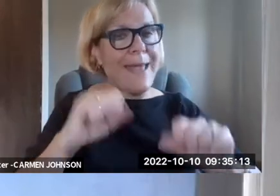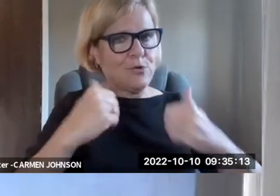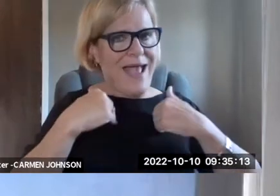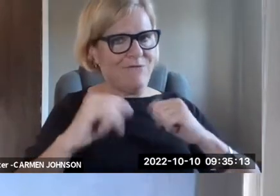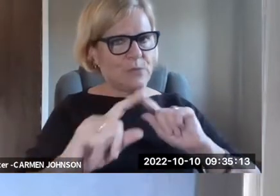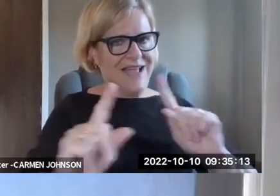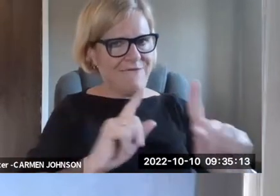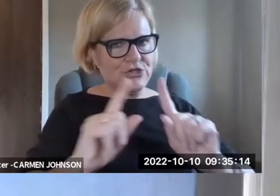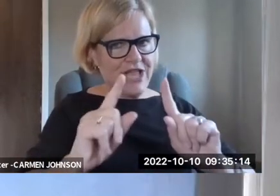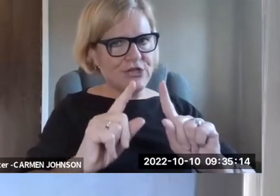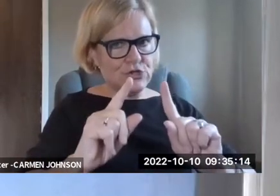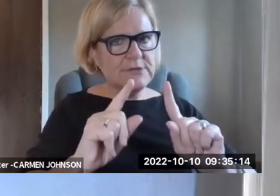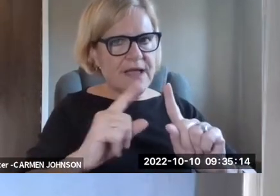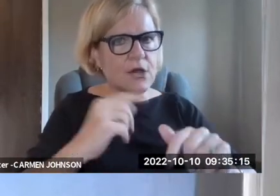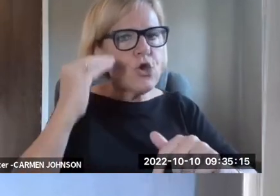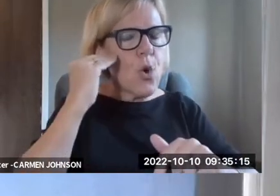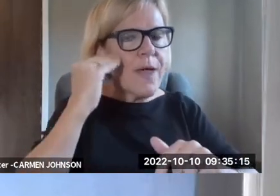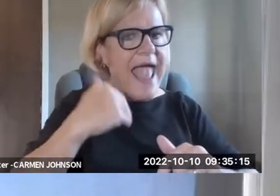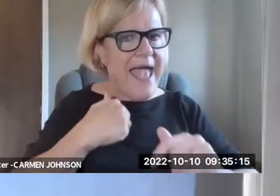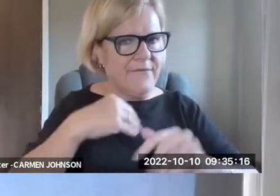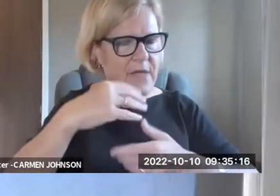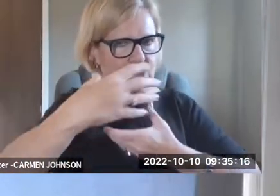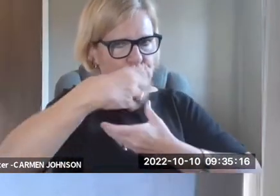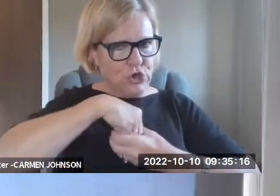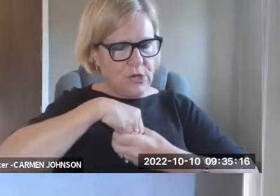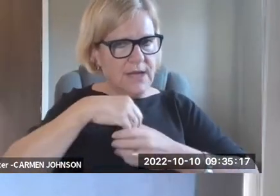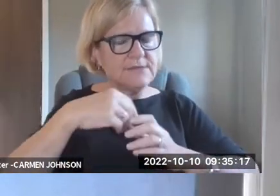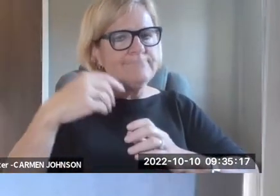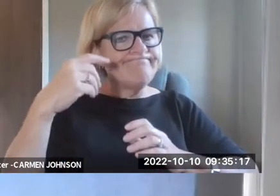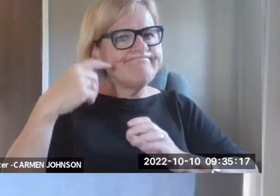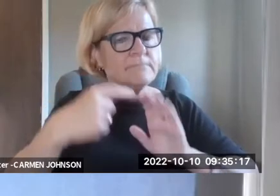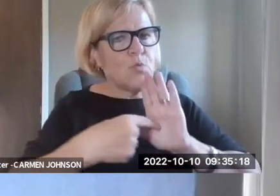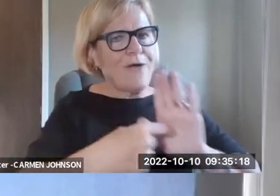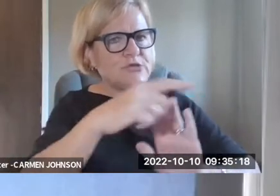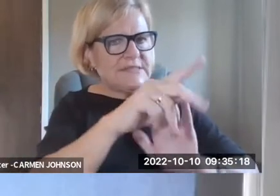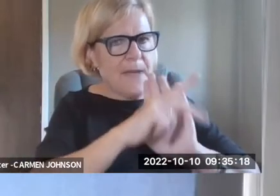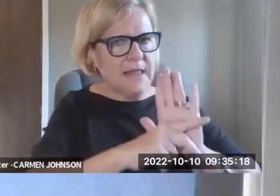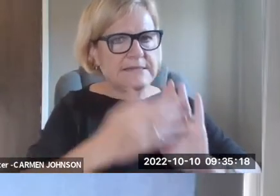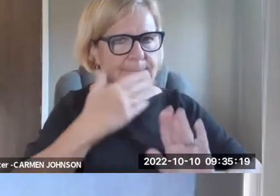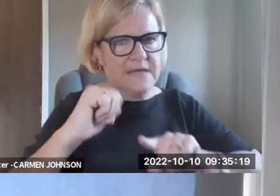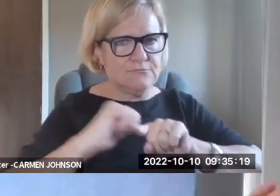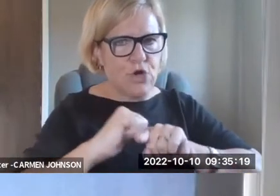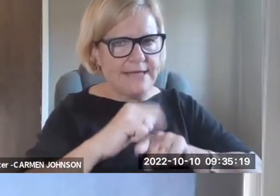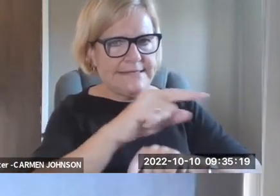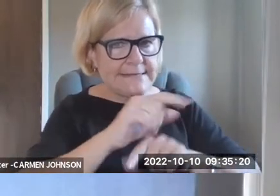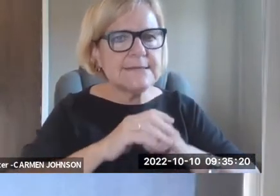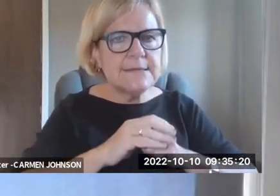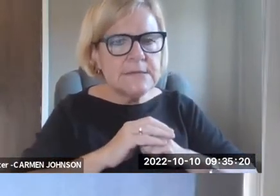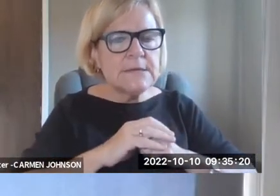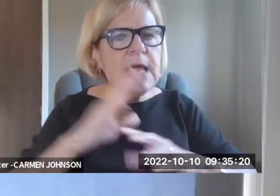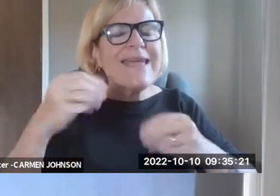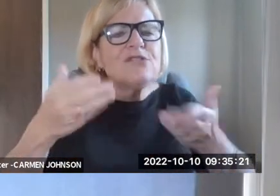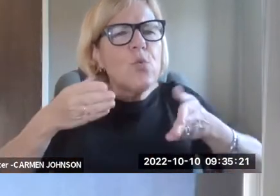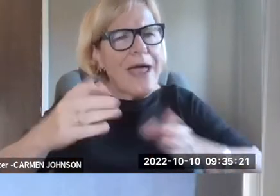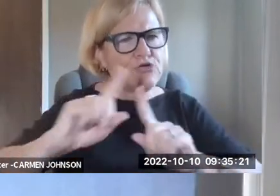the ADA, lack of effective communication. Um, and I, I think being able to have those conversations, you know, knowing, having